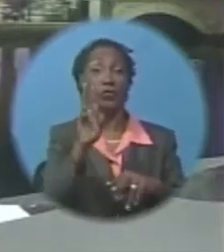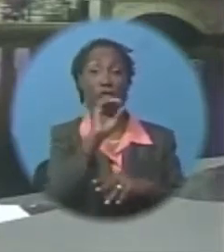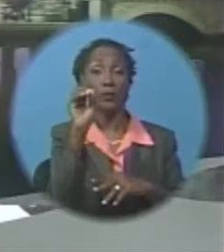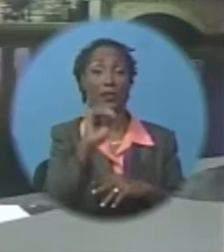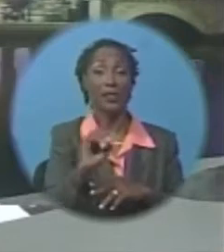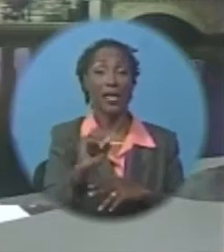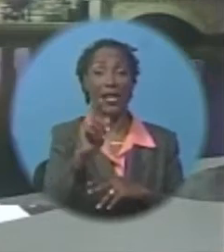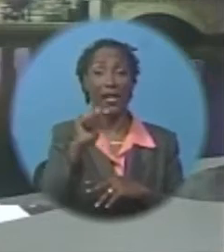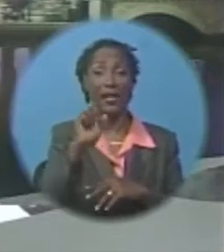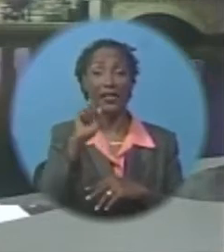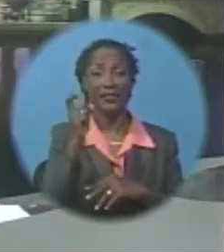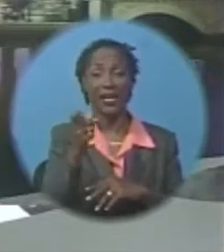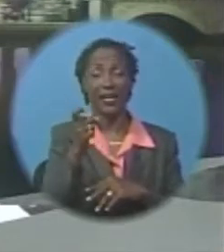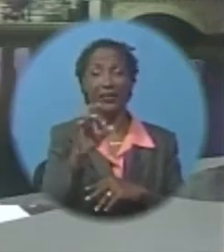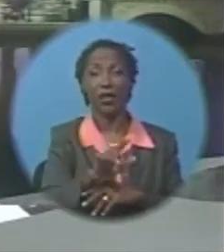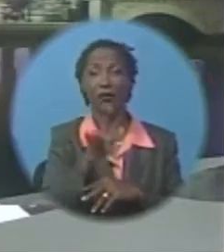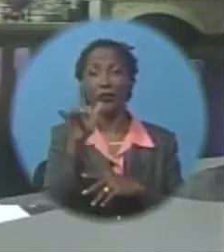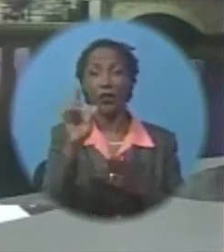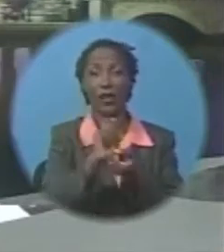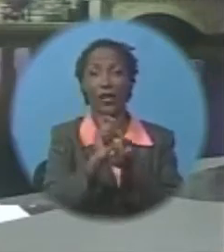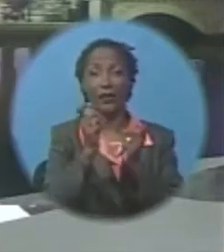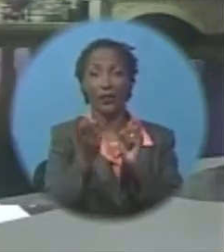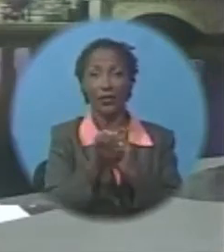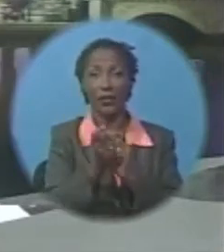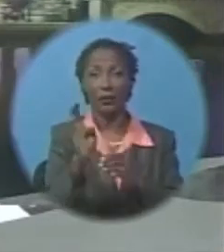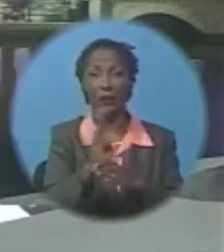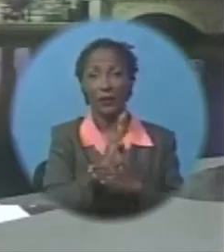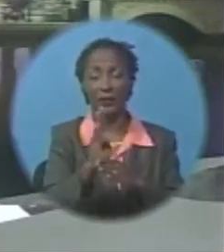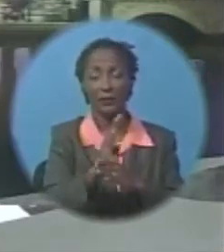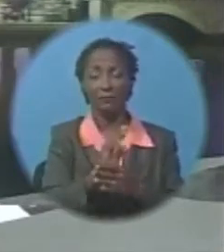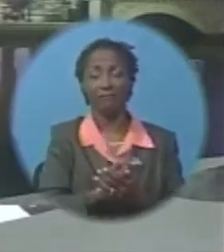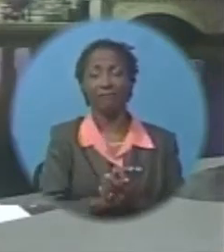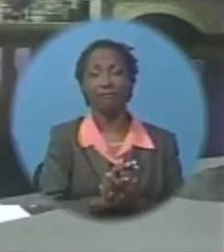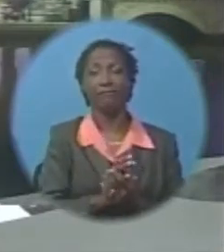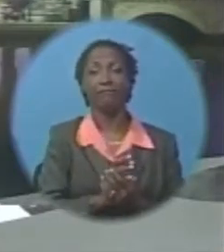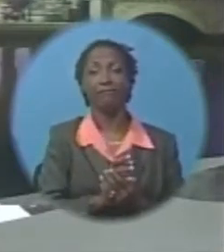foreign exchange-related transactions. Karim Smith has the story.